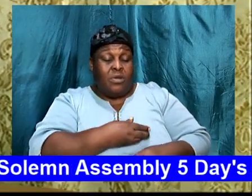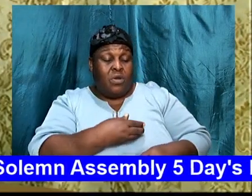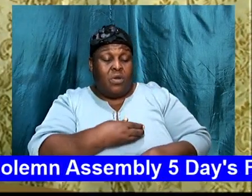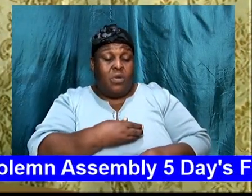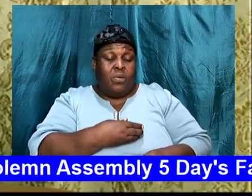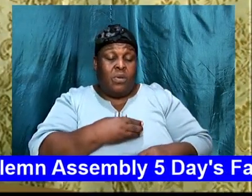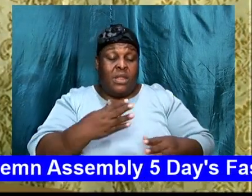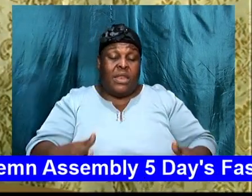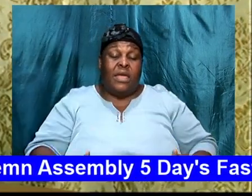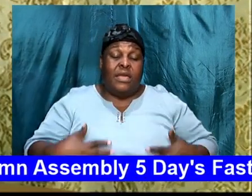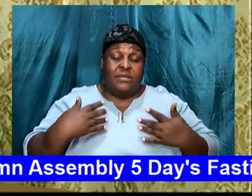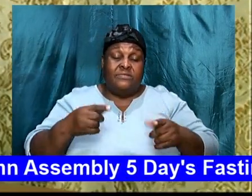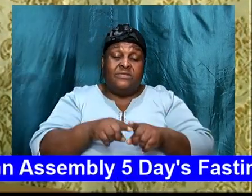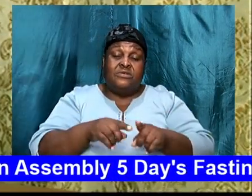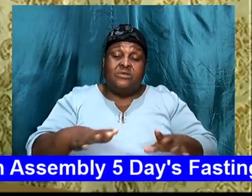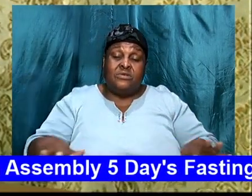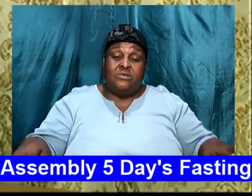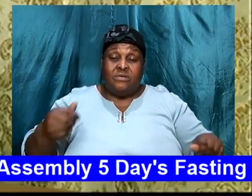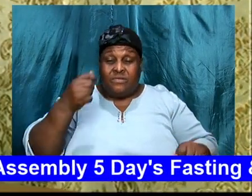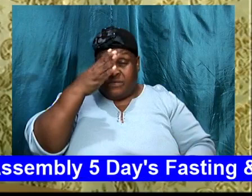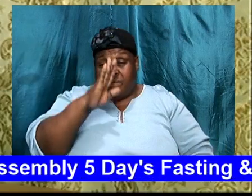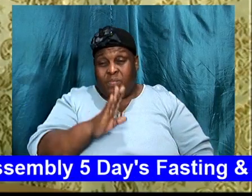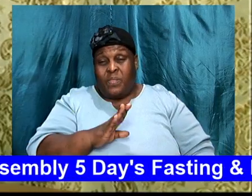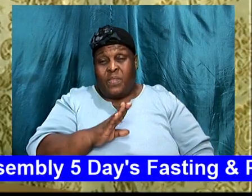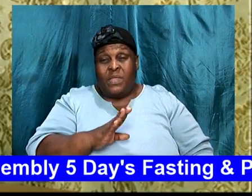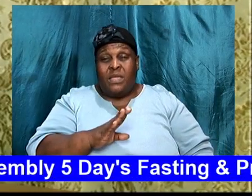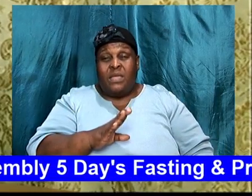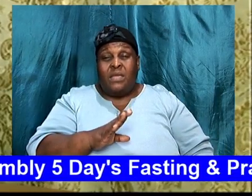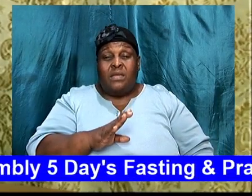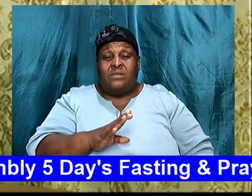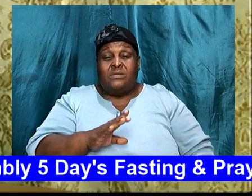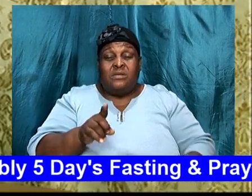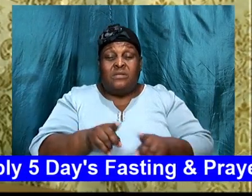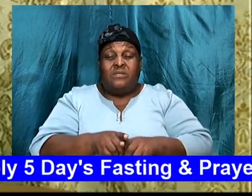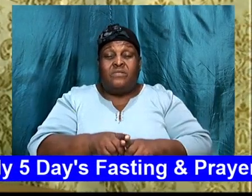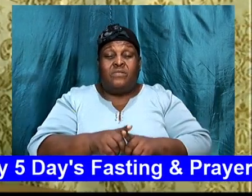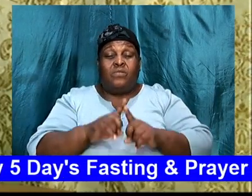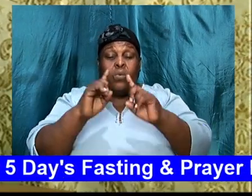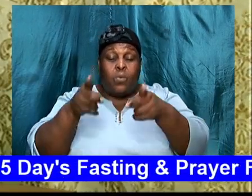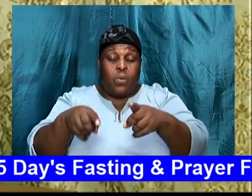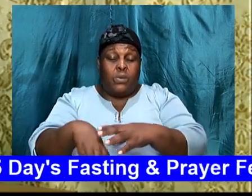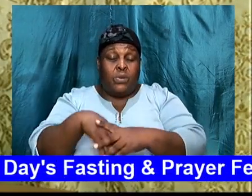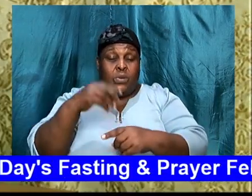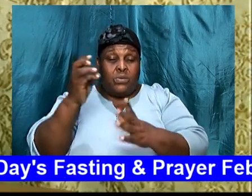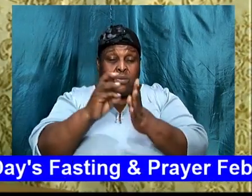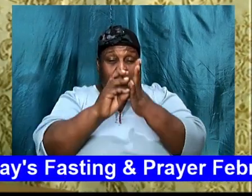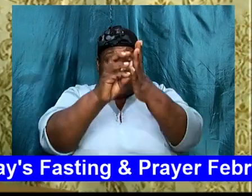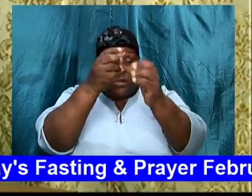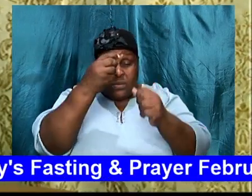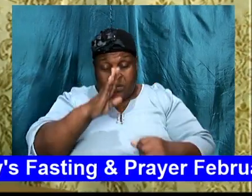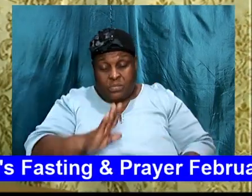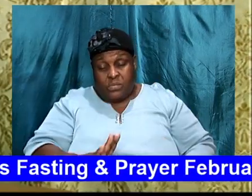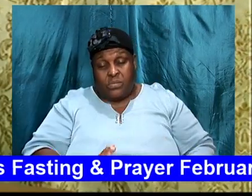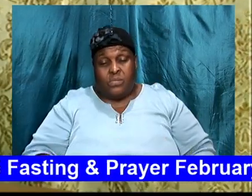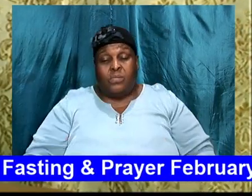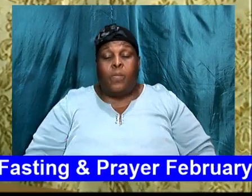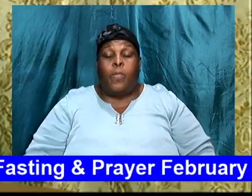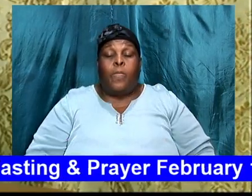as children of God, is as a direct result, of us going, outside of God's will,